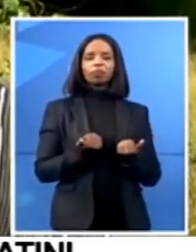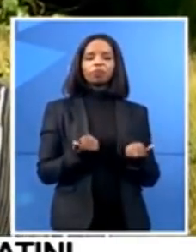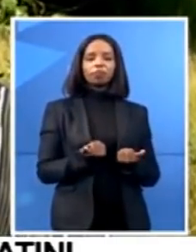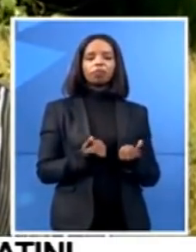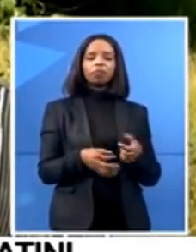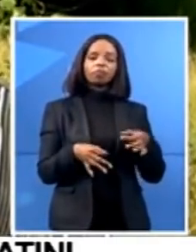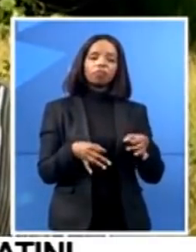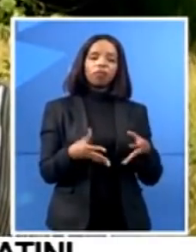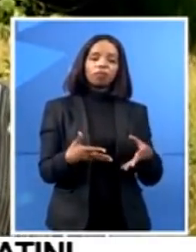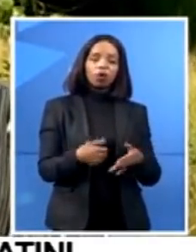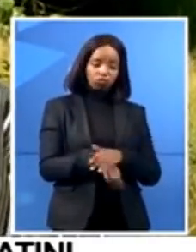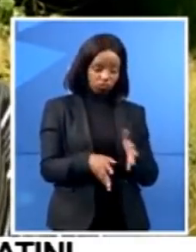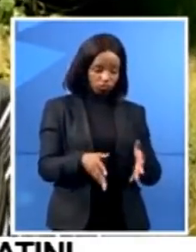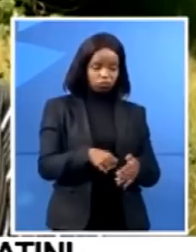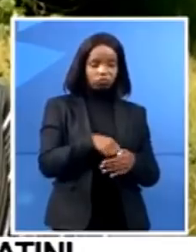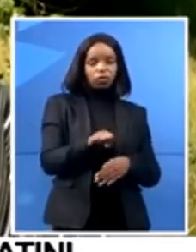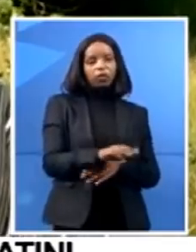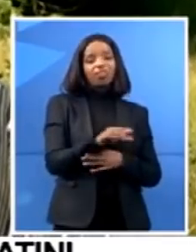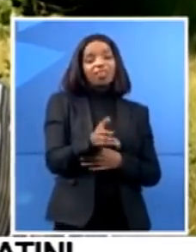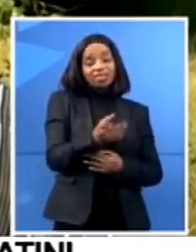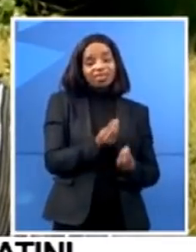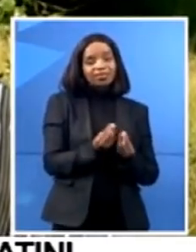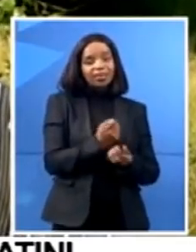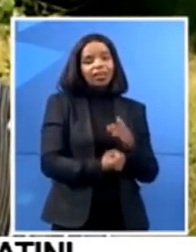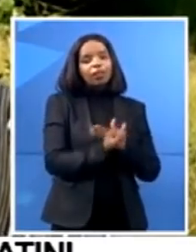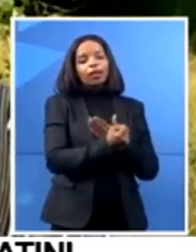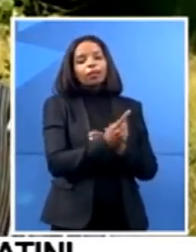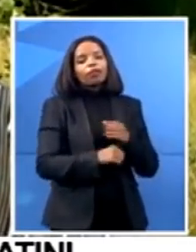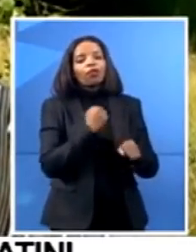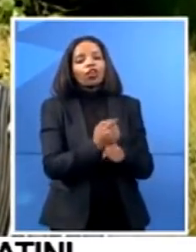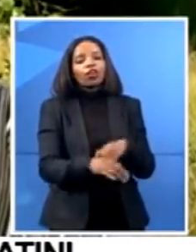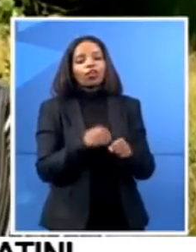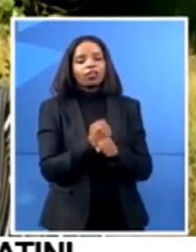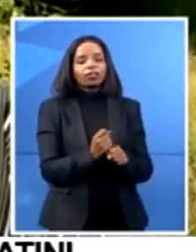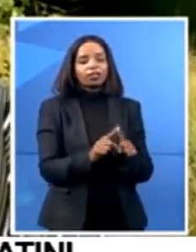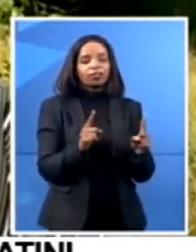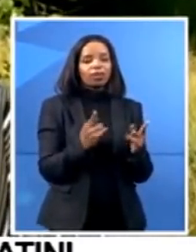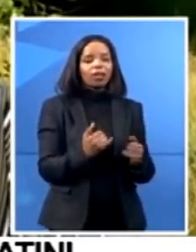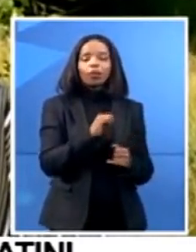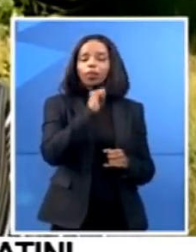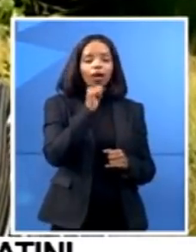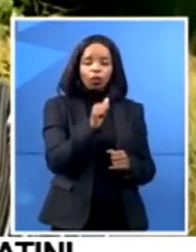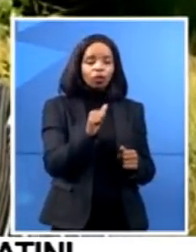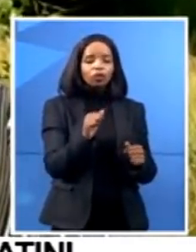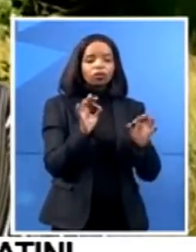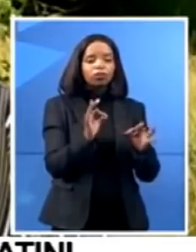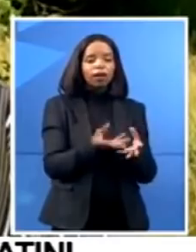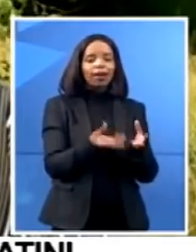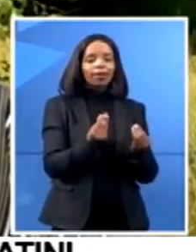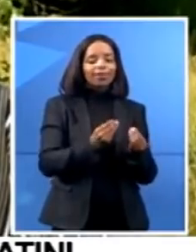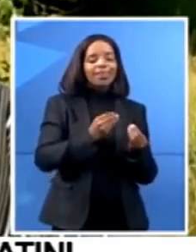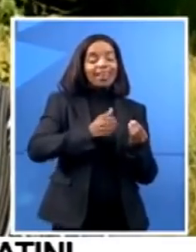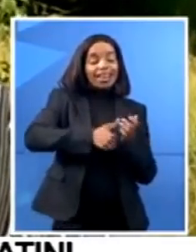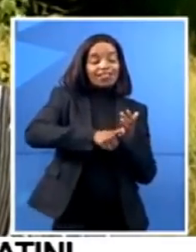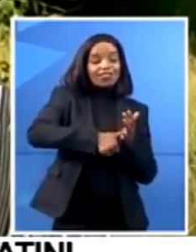therefore, they are not necessarily getting the grant illegal. They are getting